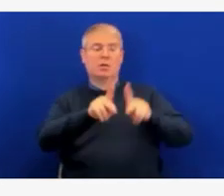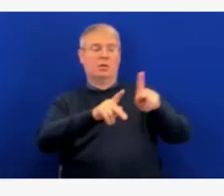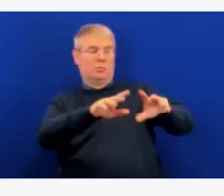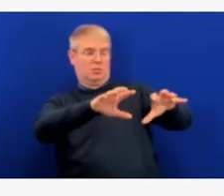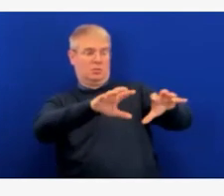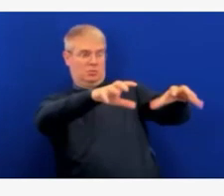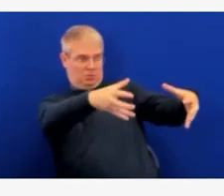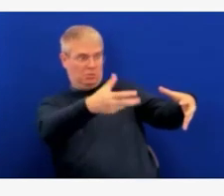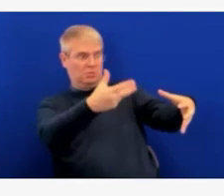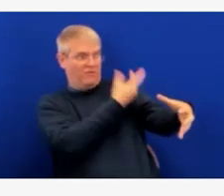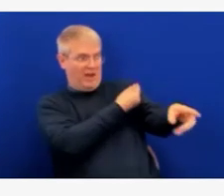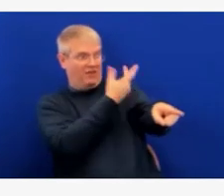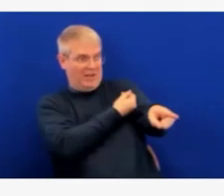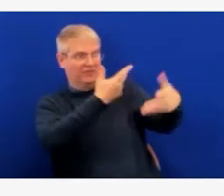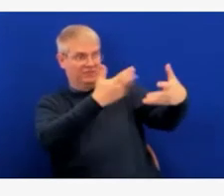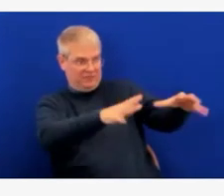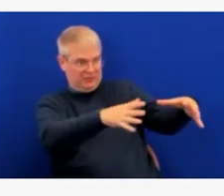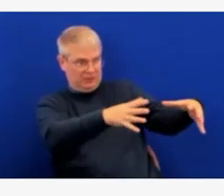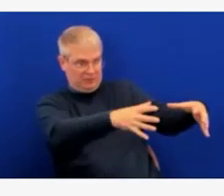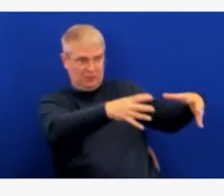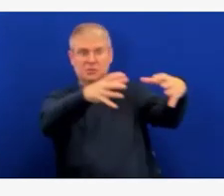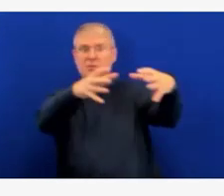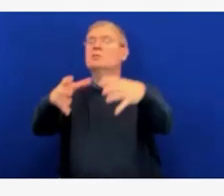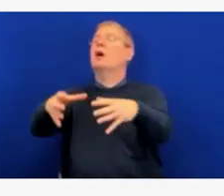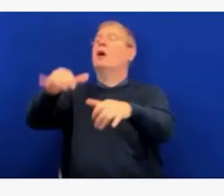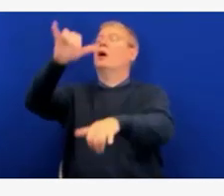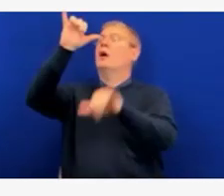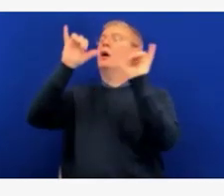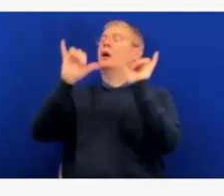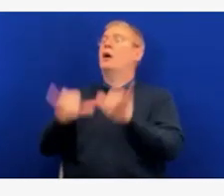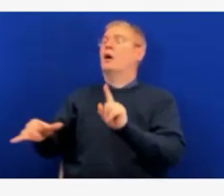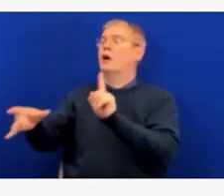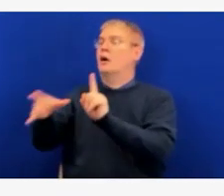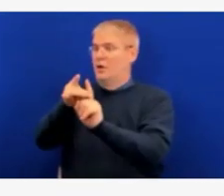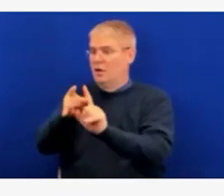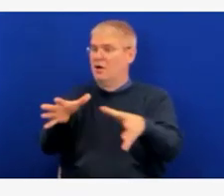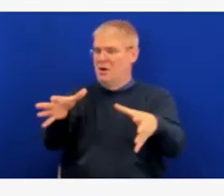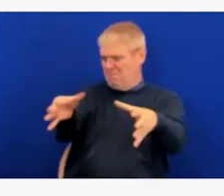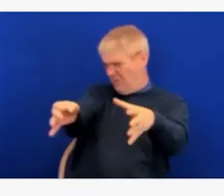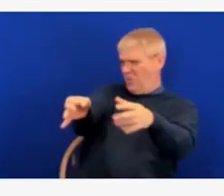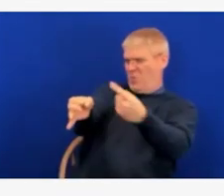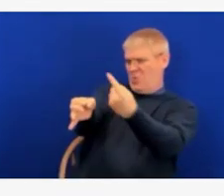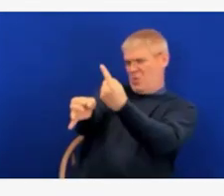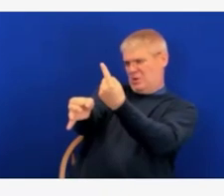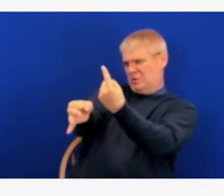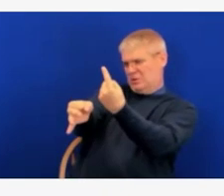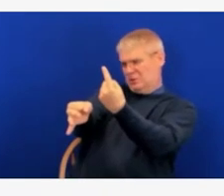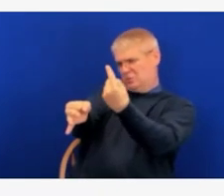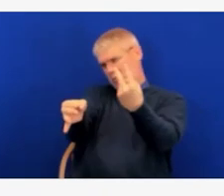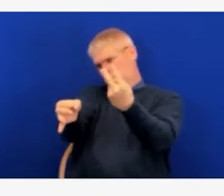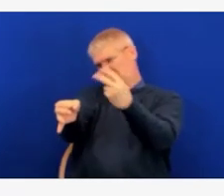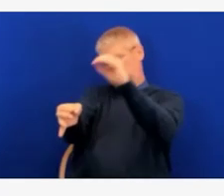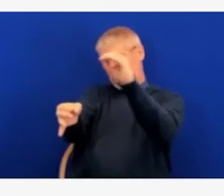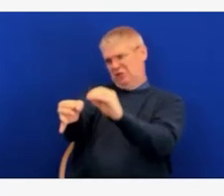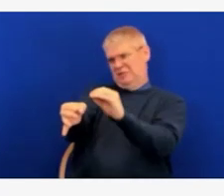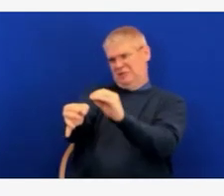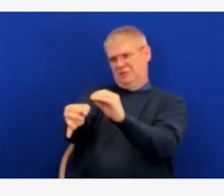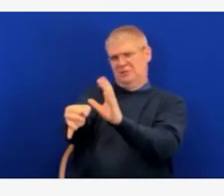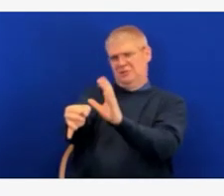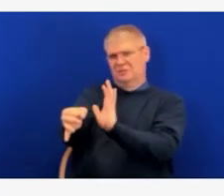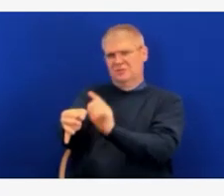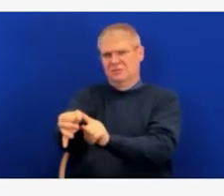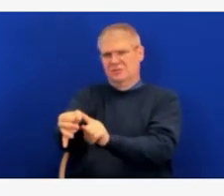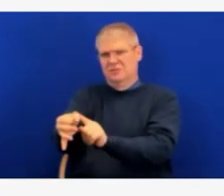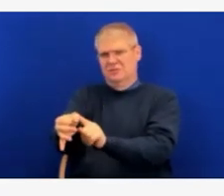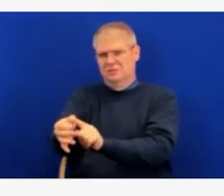Thank you. And I would guess it would be really hard, too, if you have cases that aren't being reported. Oh, absolutely. first one or the